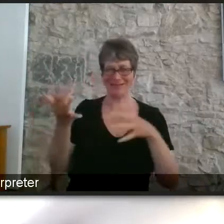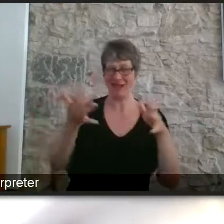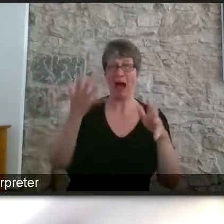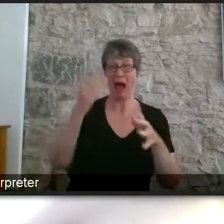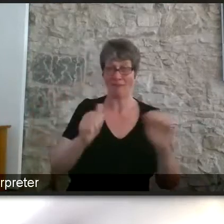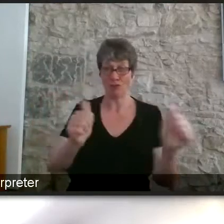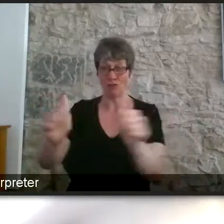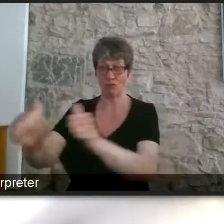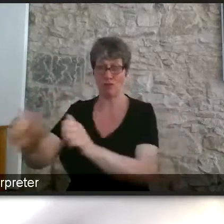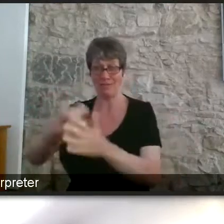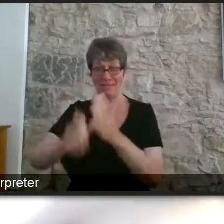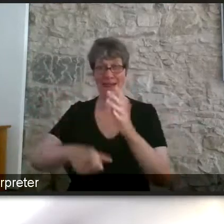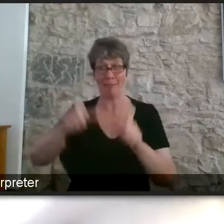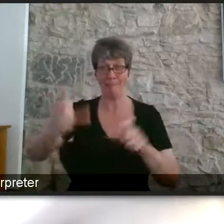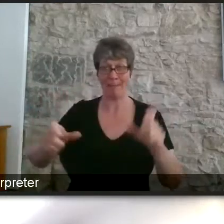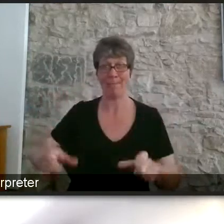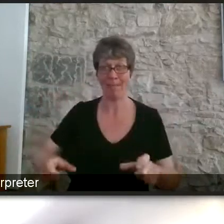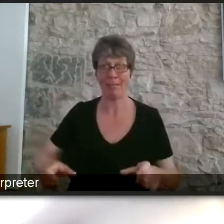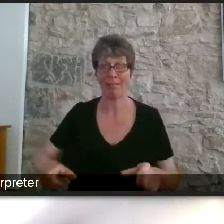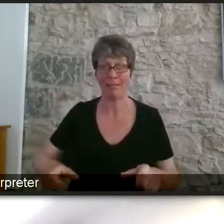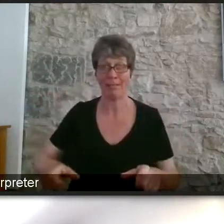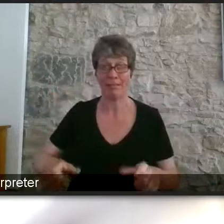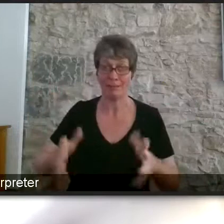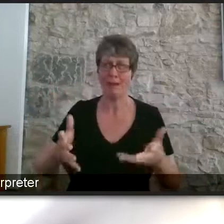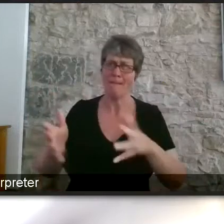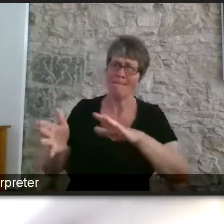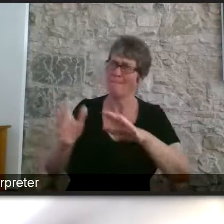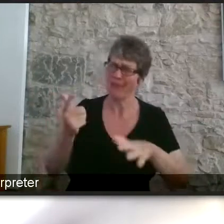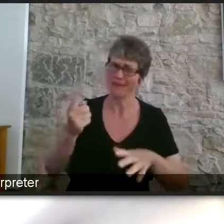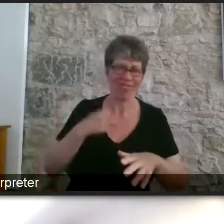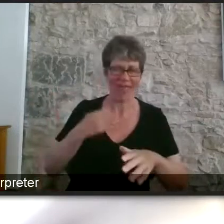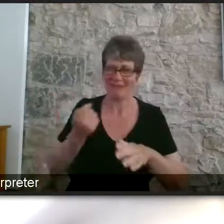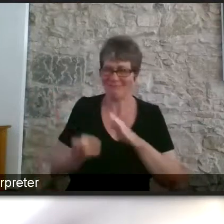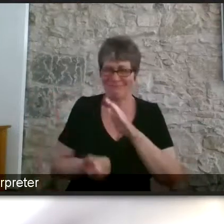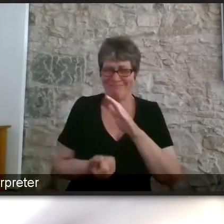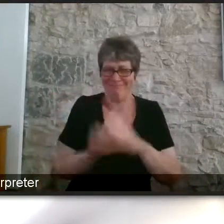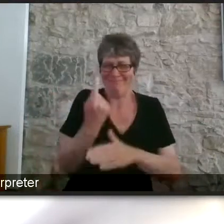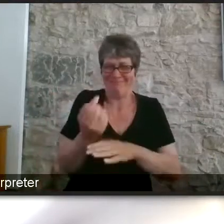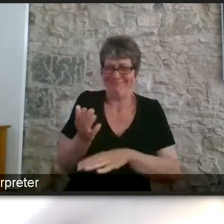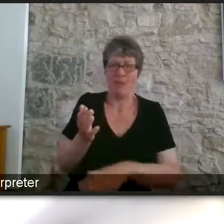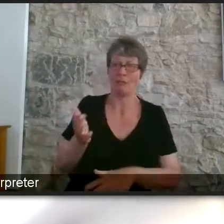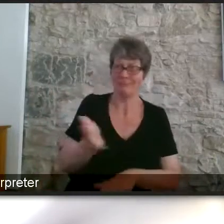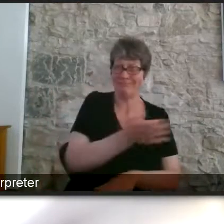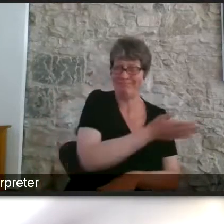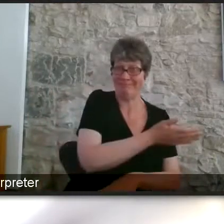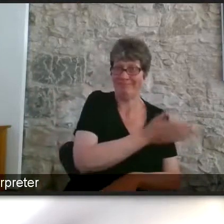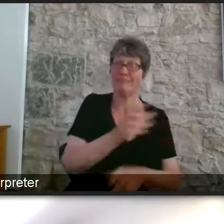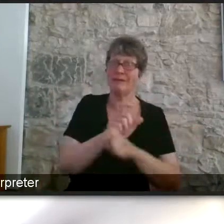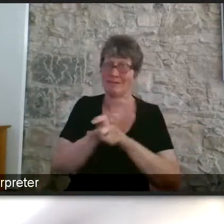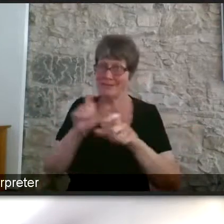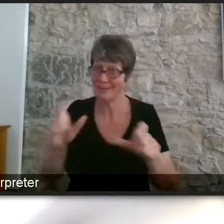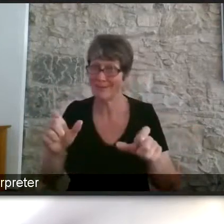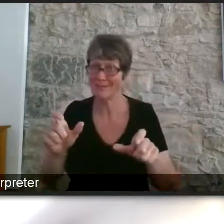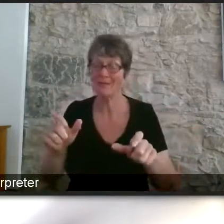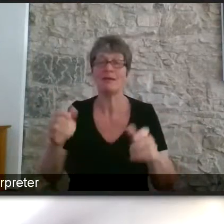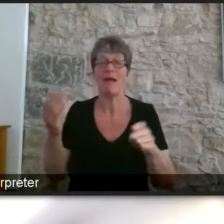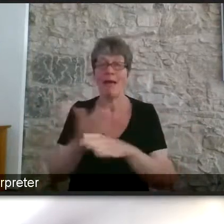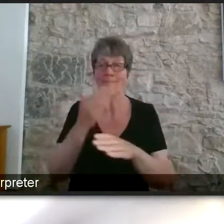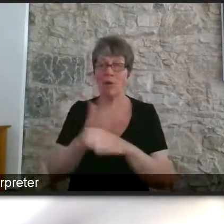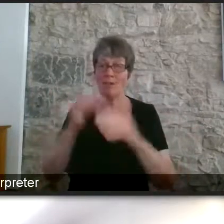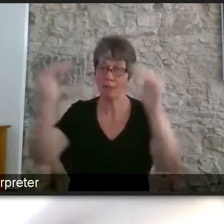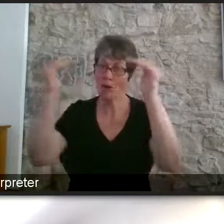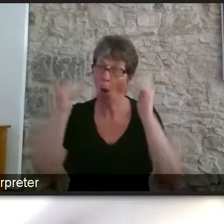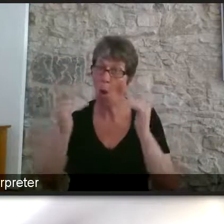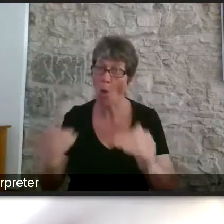gap stays stubbornly high so what is happening with that we see disabled people advertising now and they're recognised